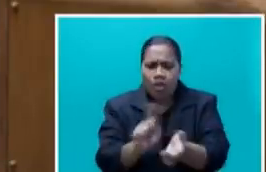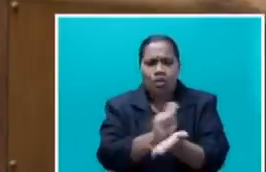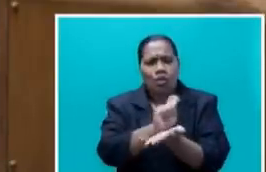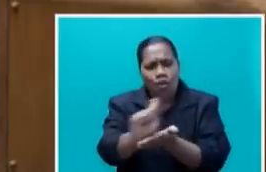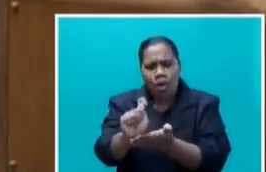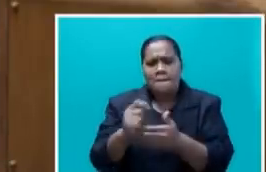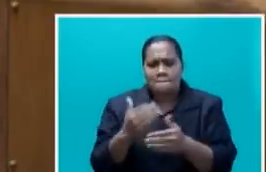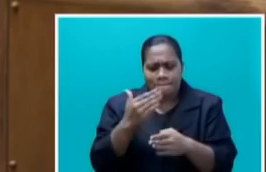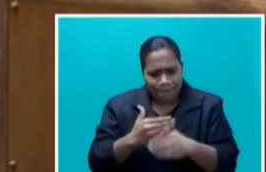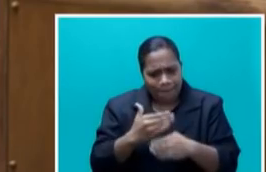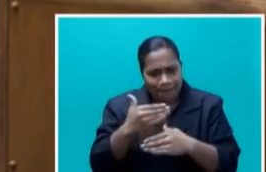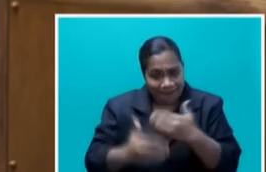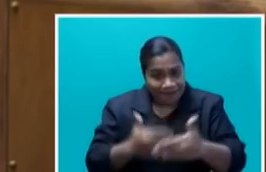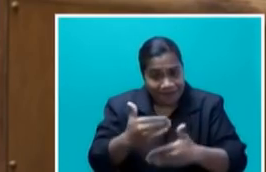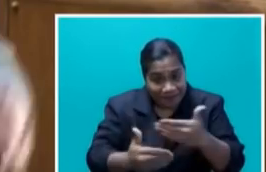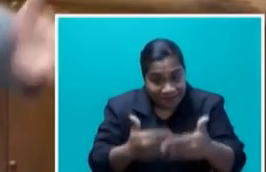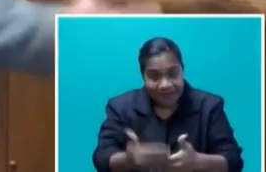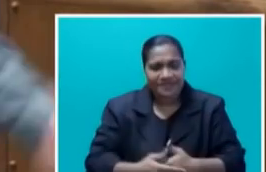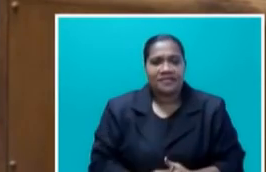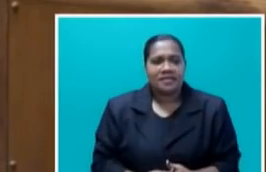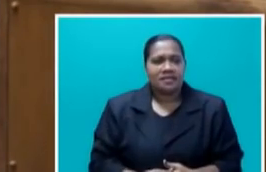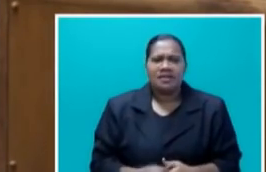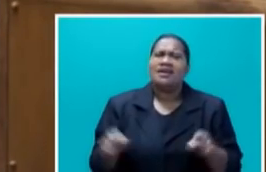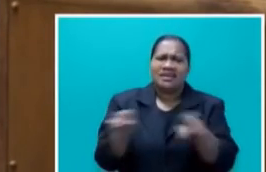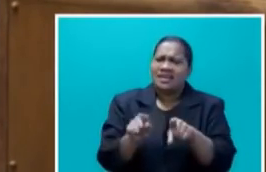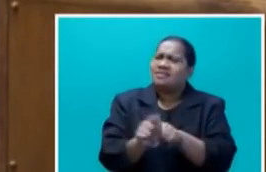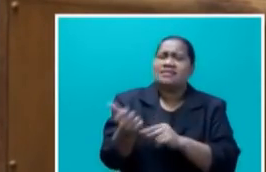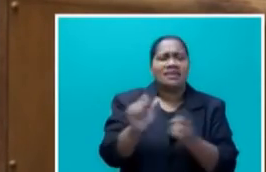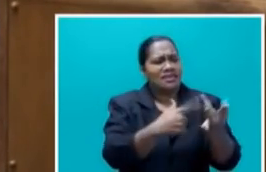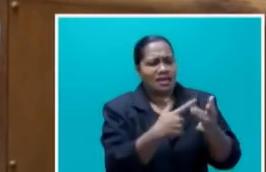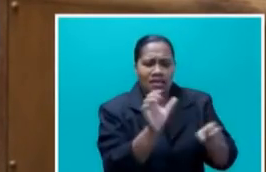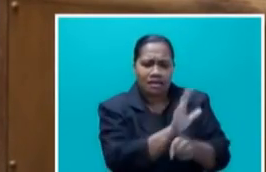down under the law for the review, just like any other company.